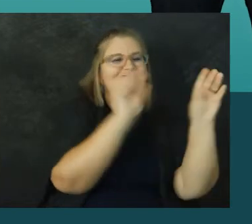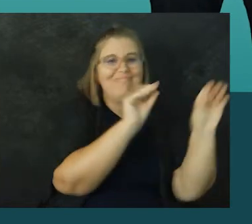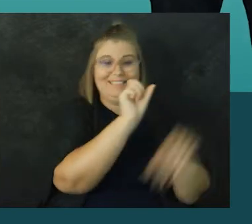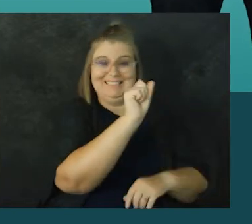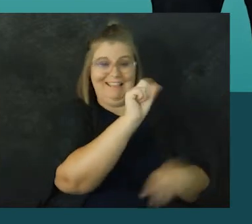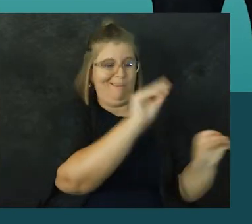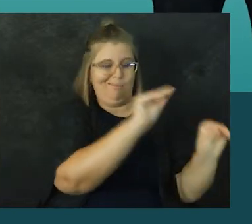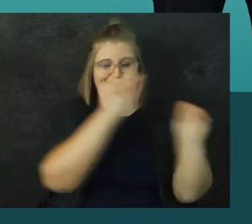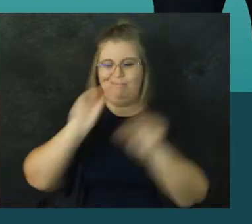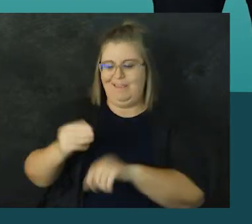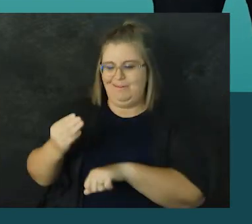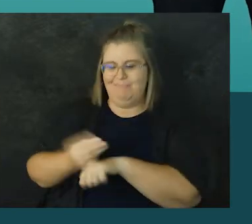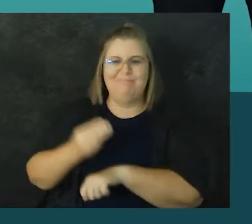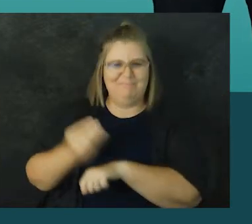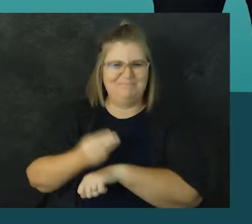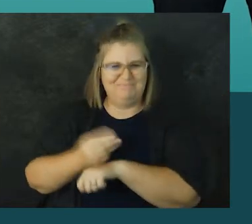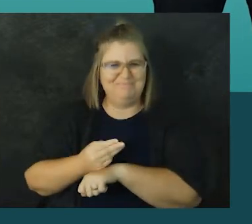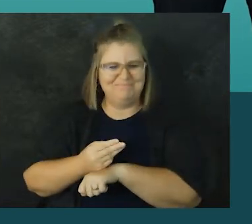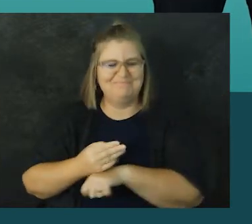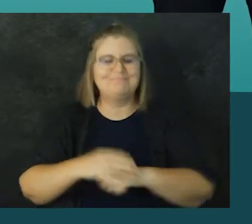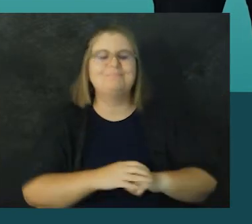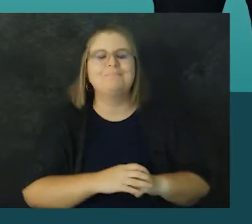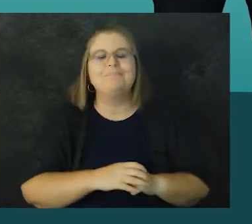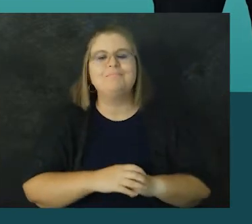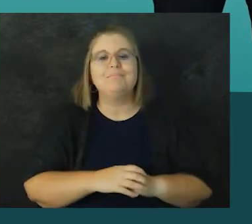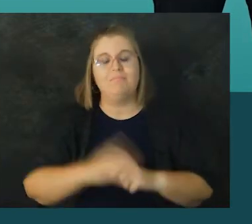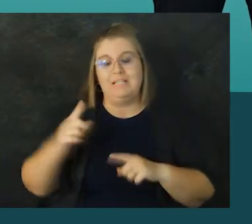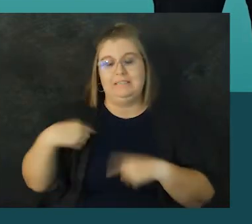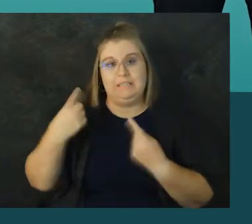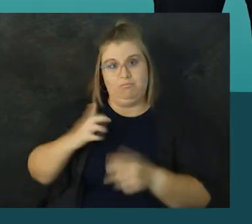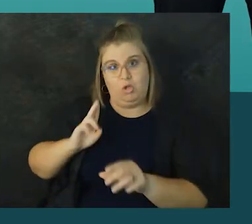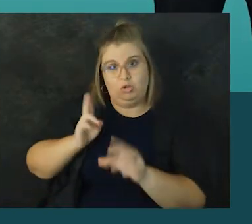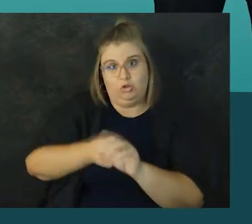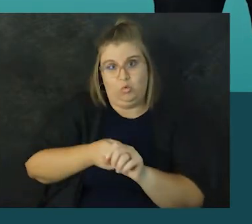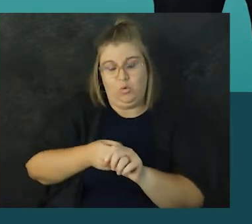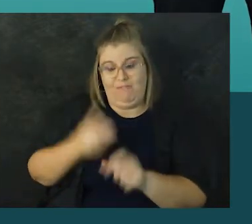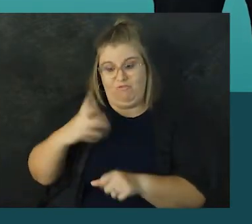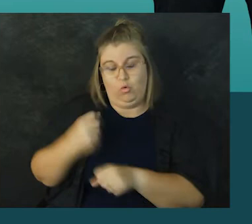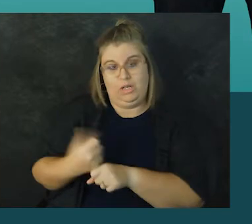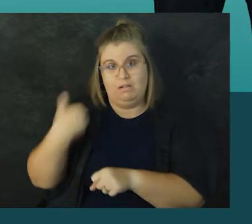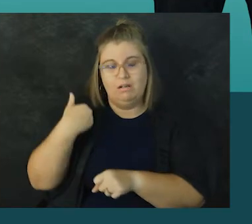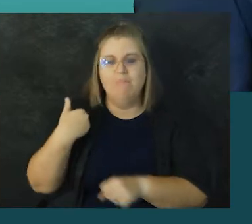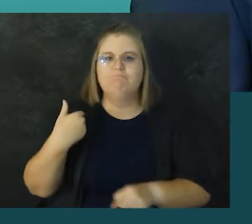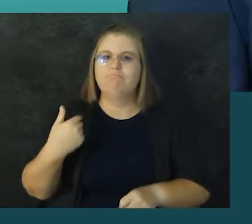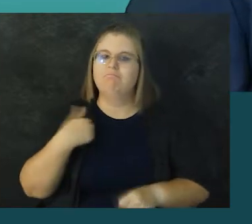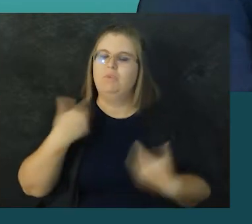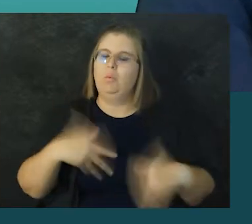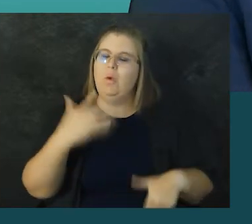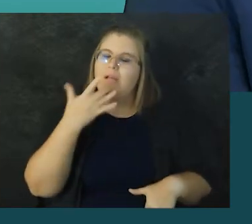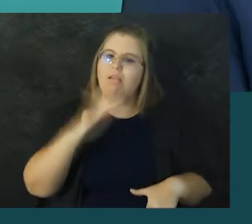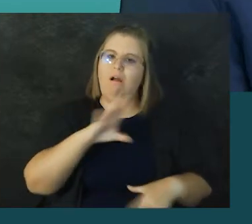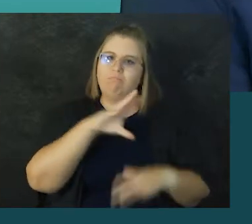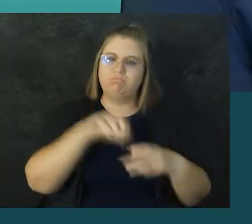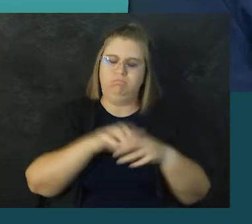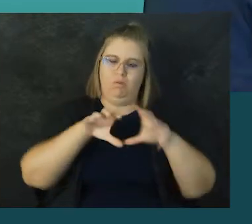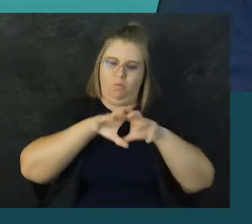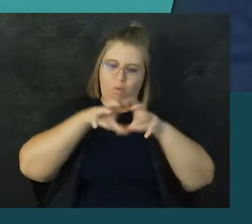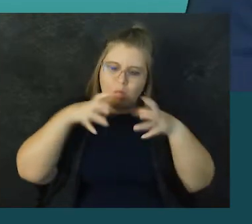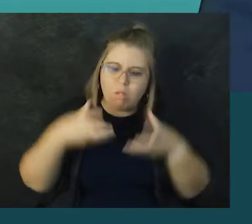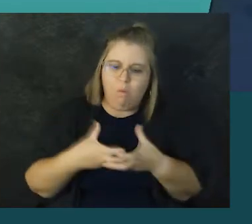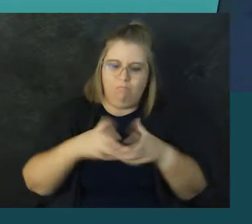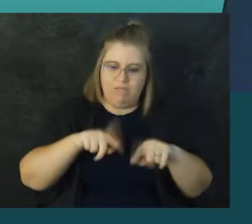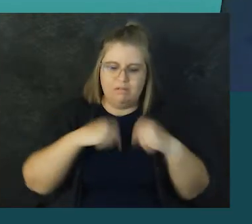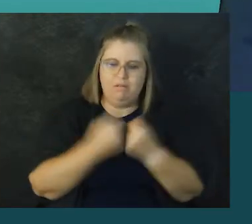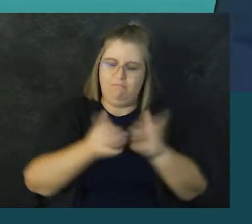with the organization, and I recently relocated to Miami after spending my first years in Seattle. Since joining Amazon four years